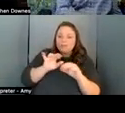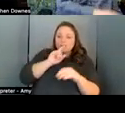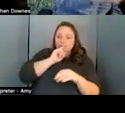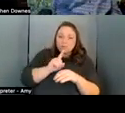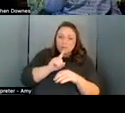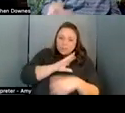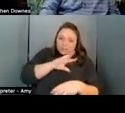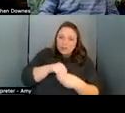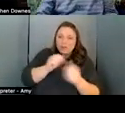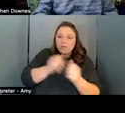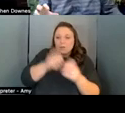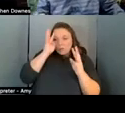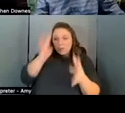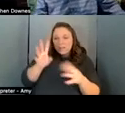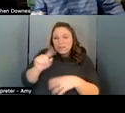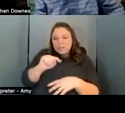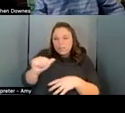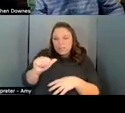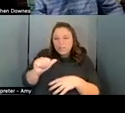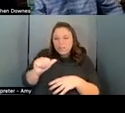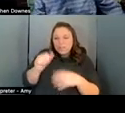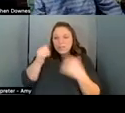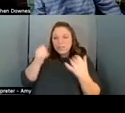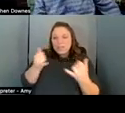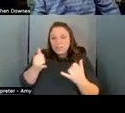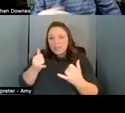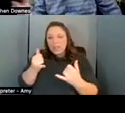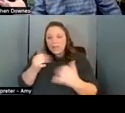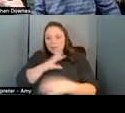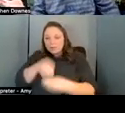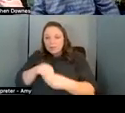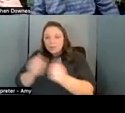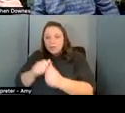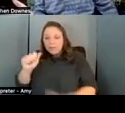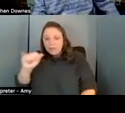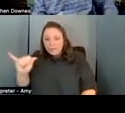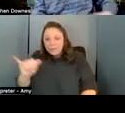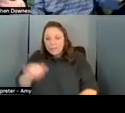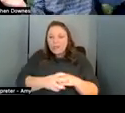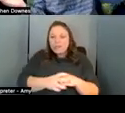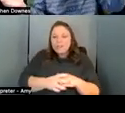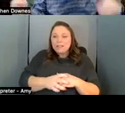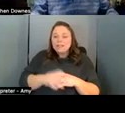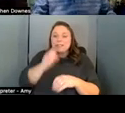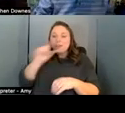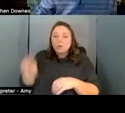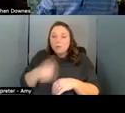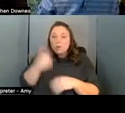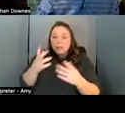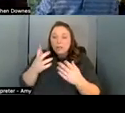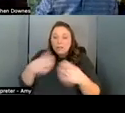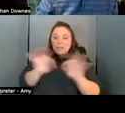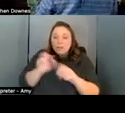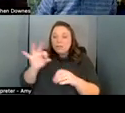now come into play in the application of ai it's not just the values of anything